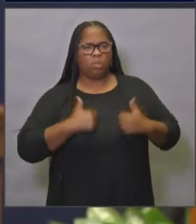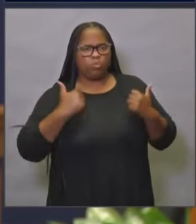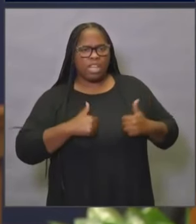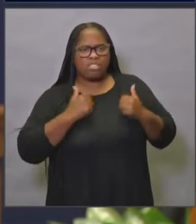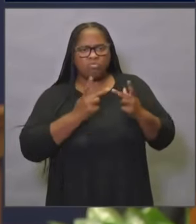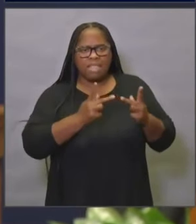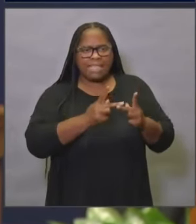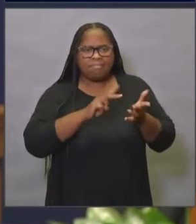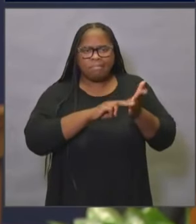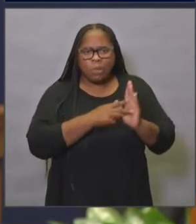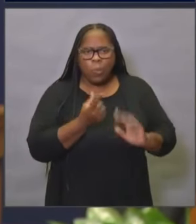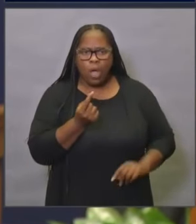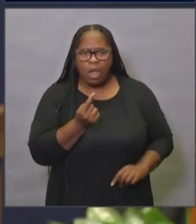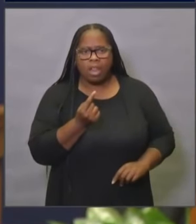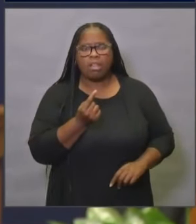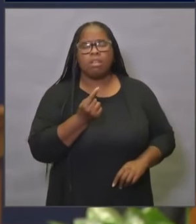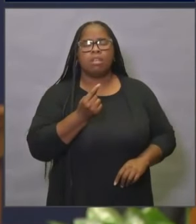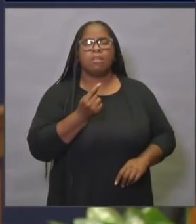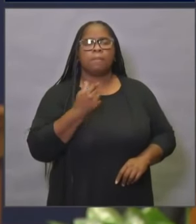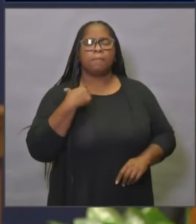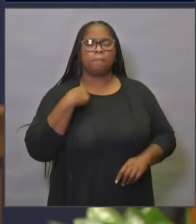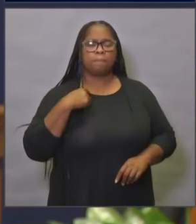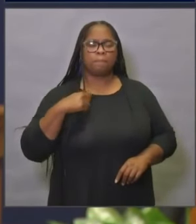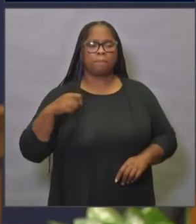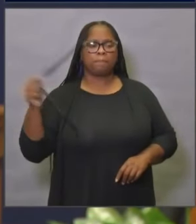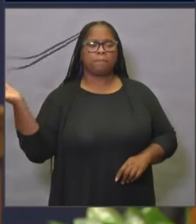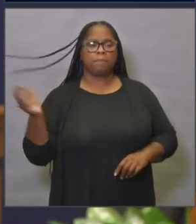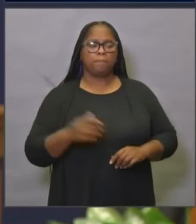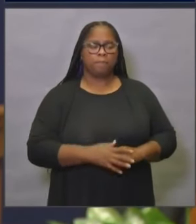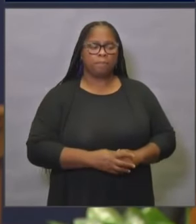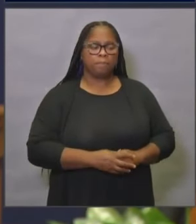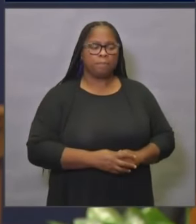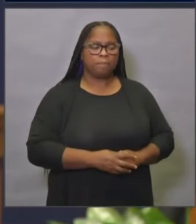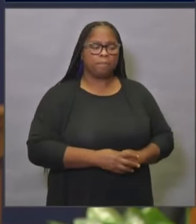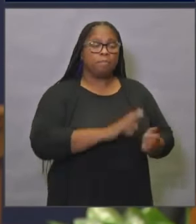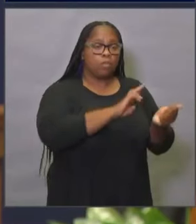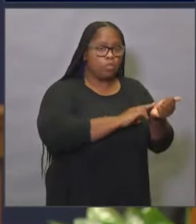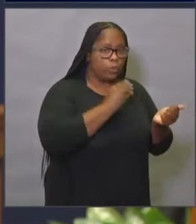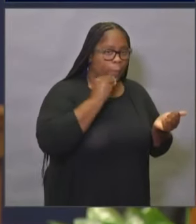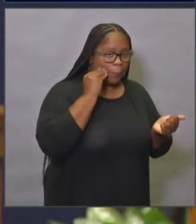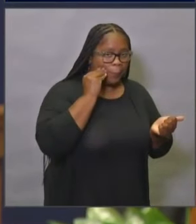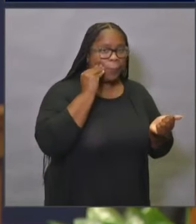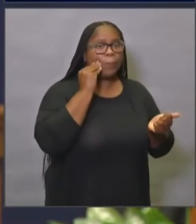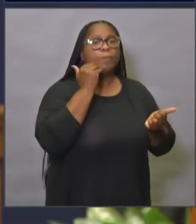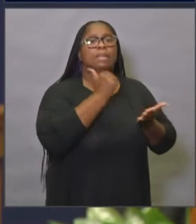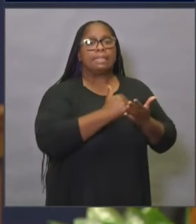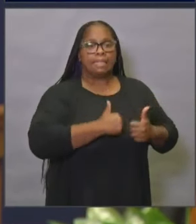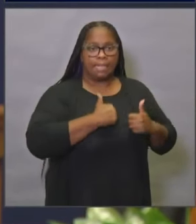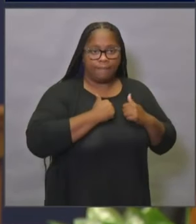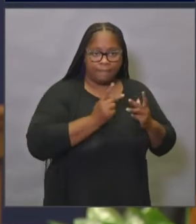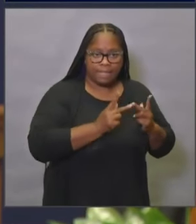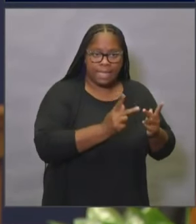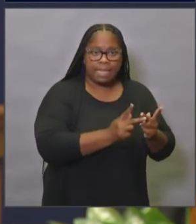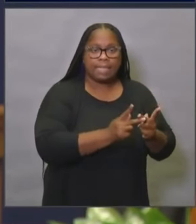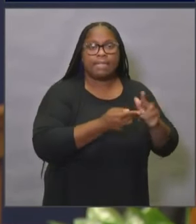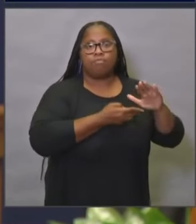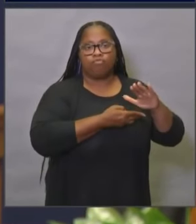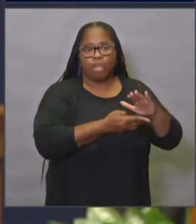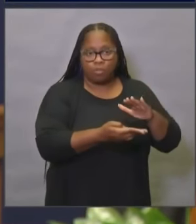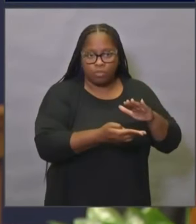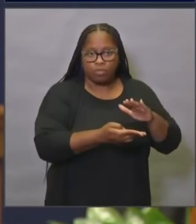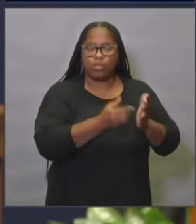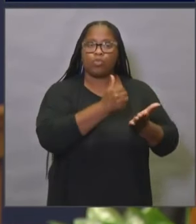include nursing homes, assisted living facilities, shelters,